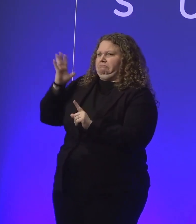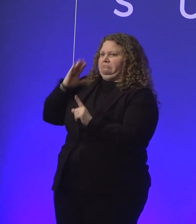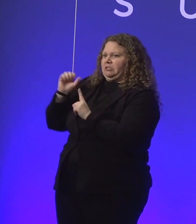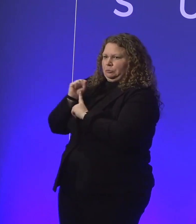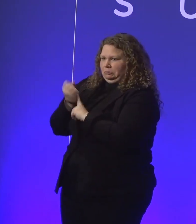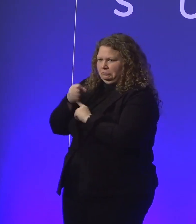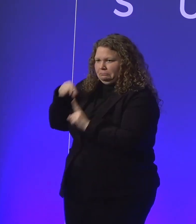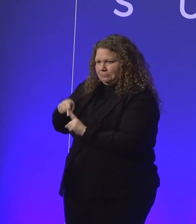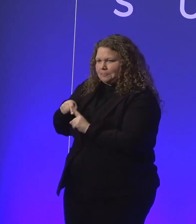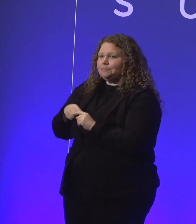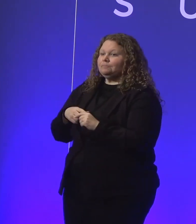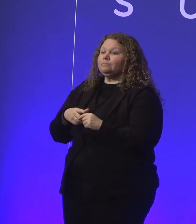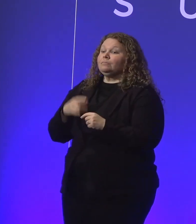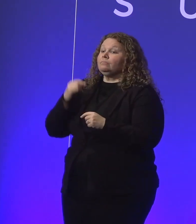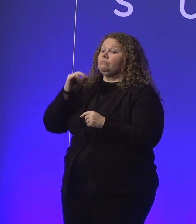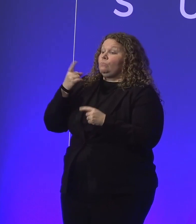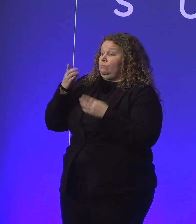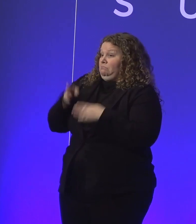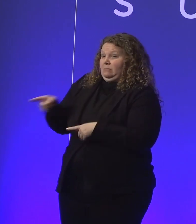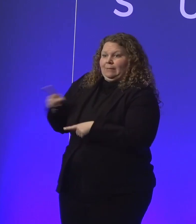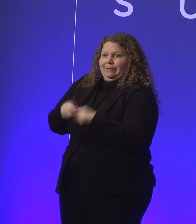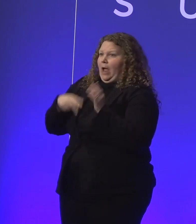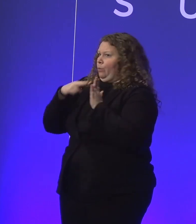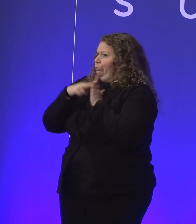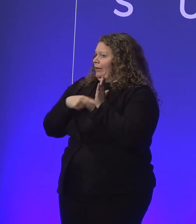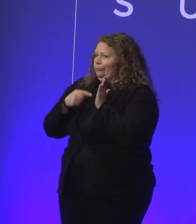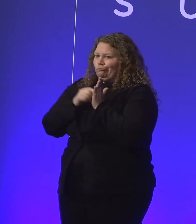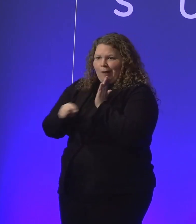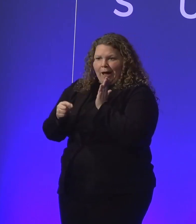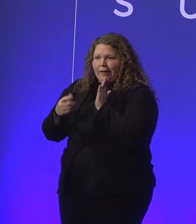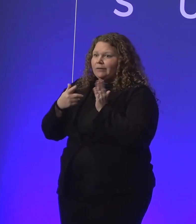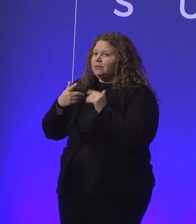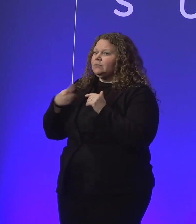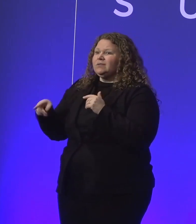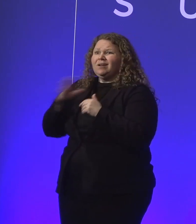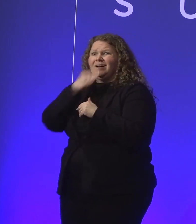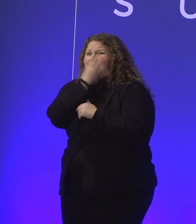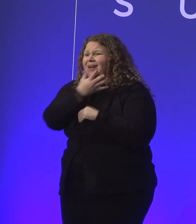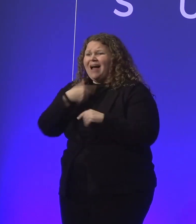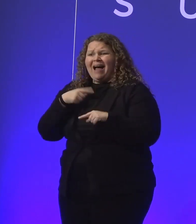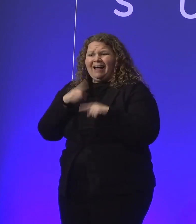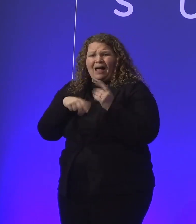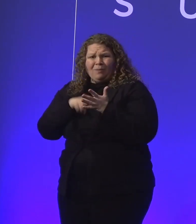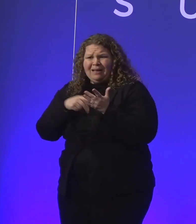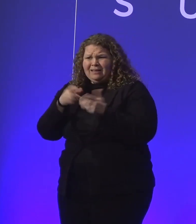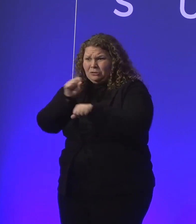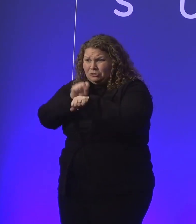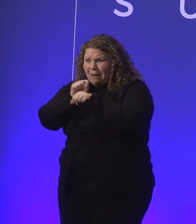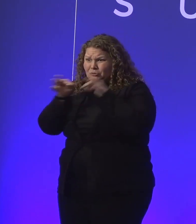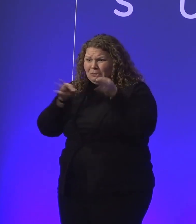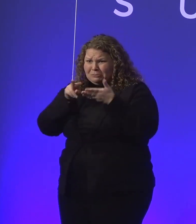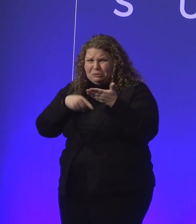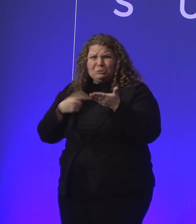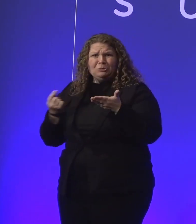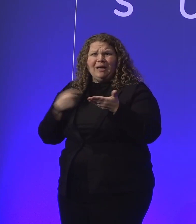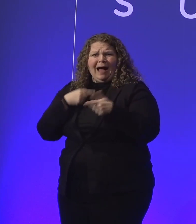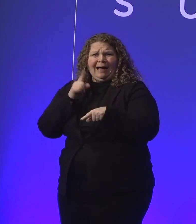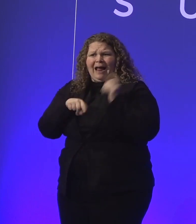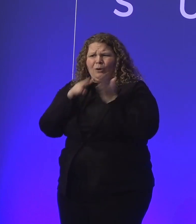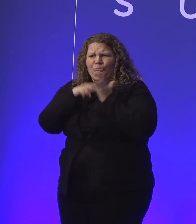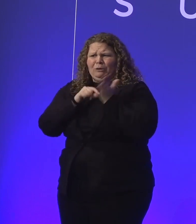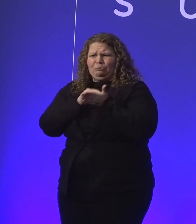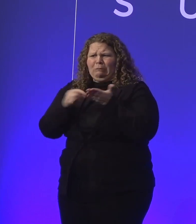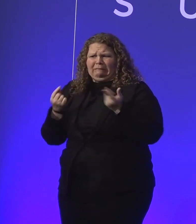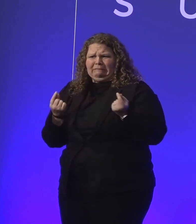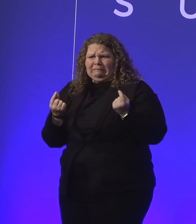functionally illiterate, goes into a job center and says, I can't read this job description, what do you do? And the question should be, will you just right click